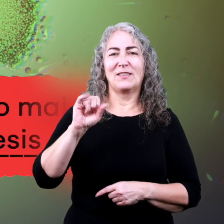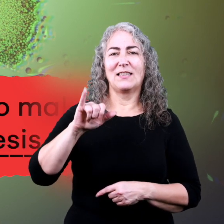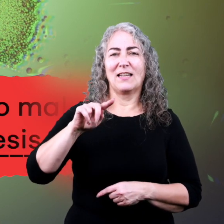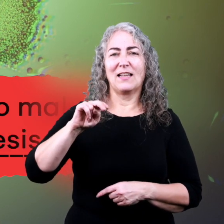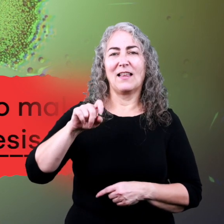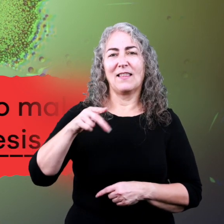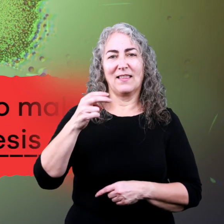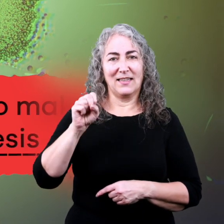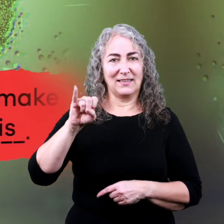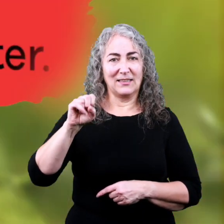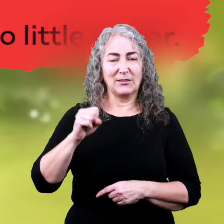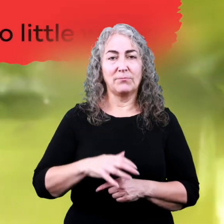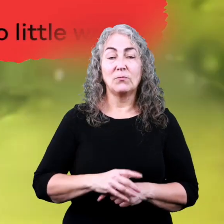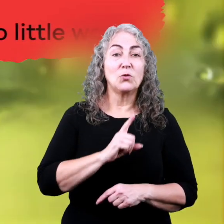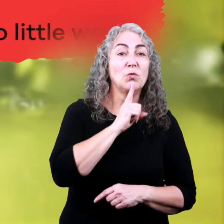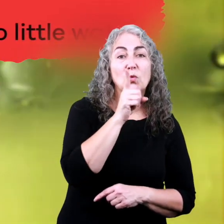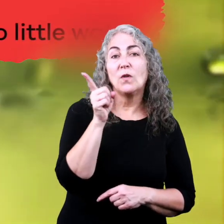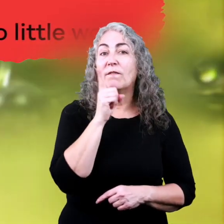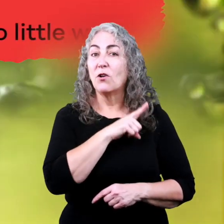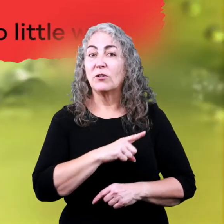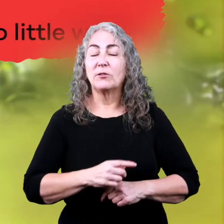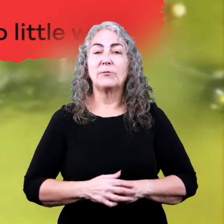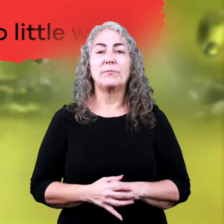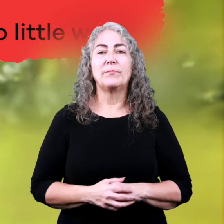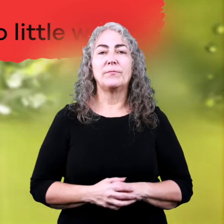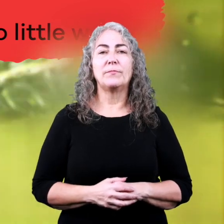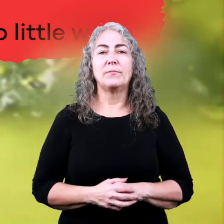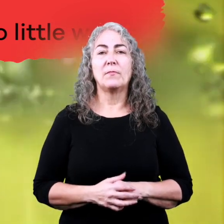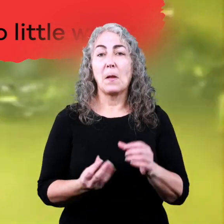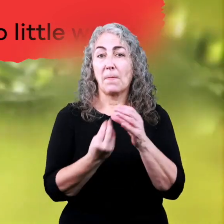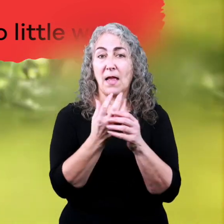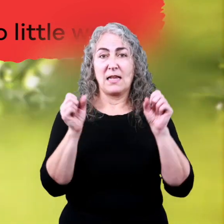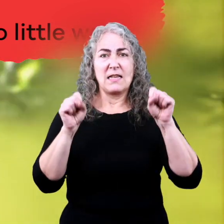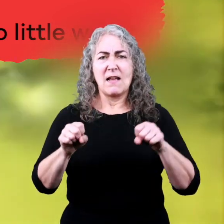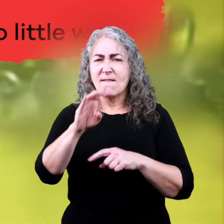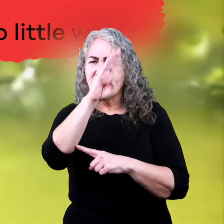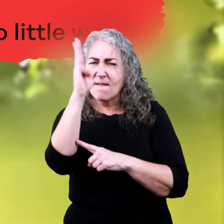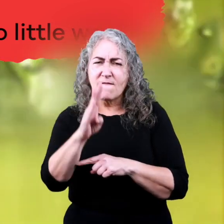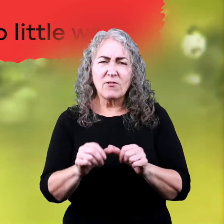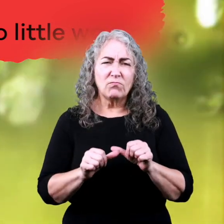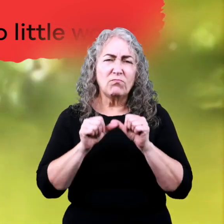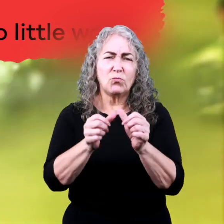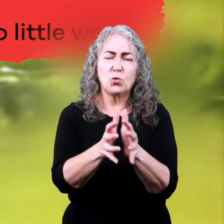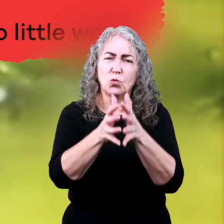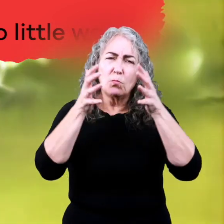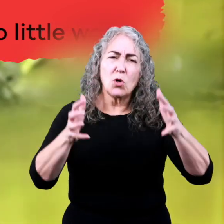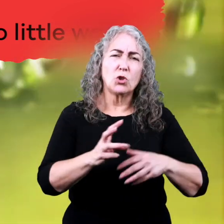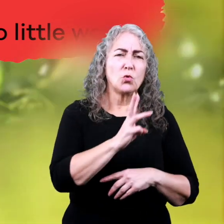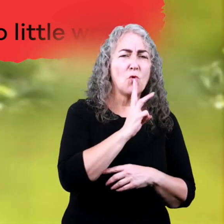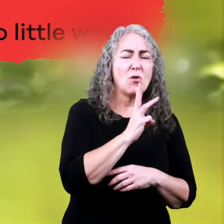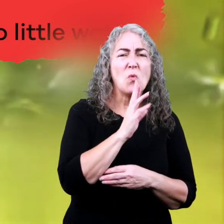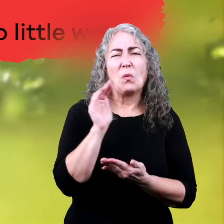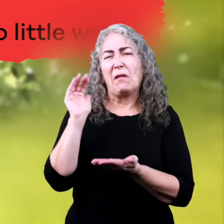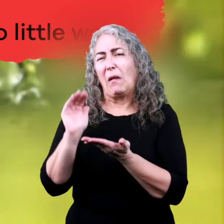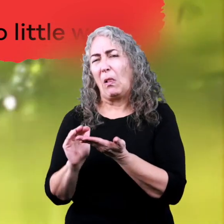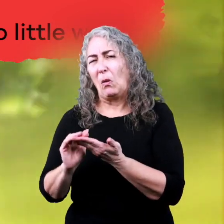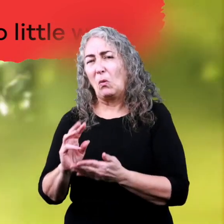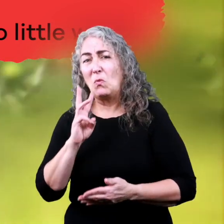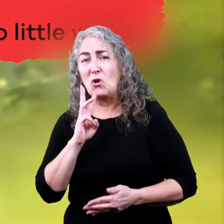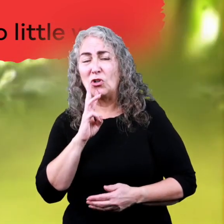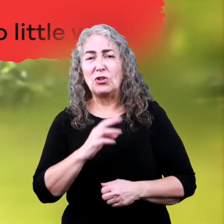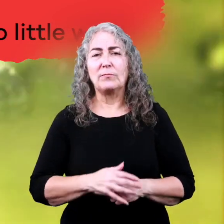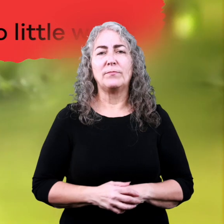Photosynthesis. True or false. A plant can never have too much or too little